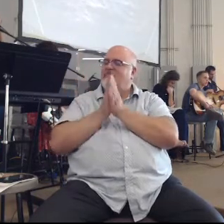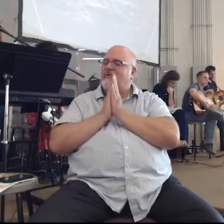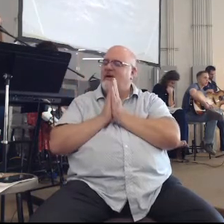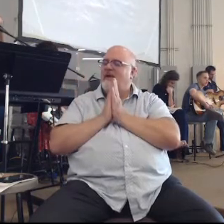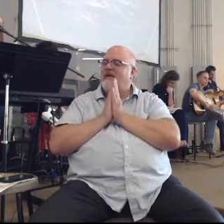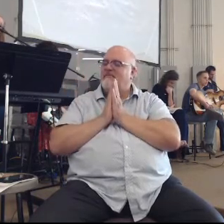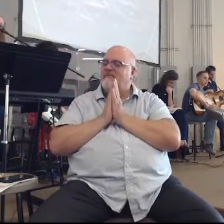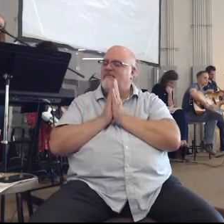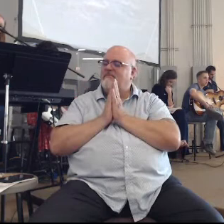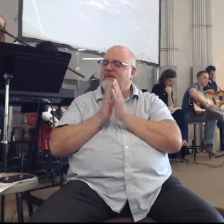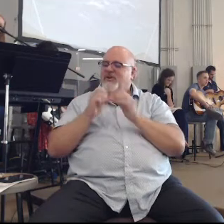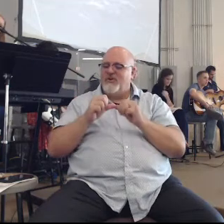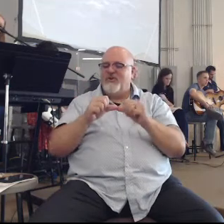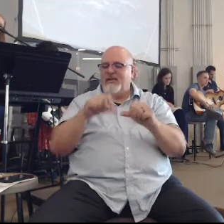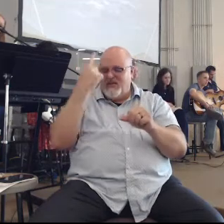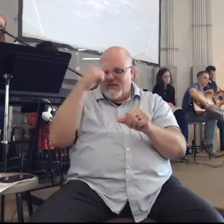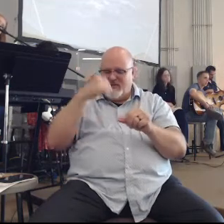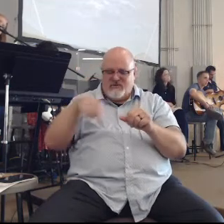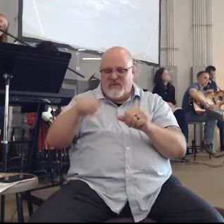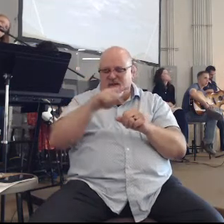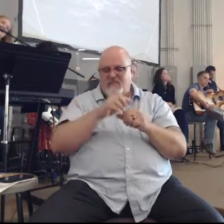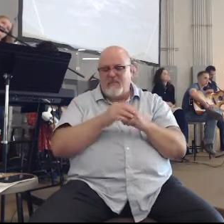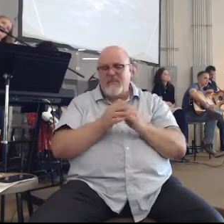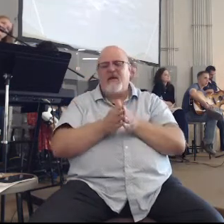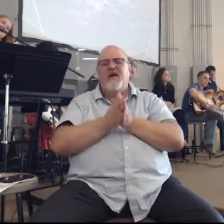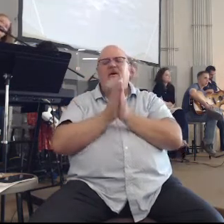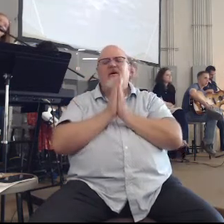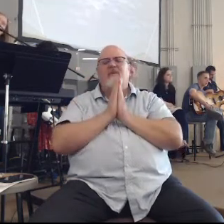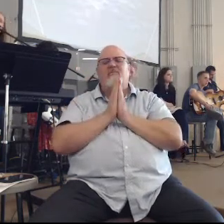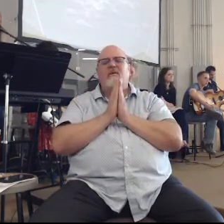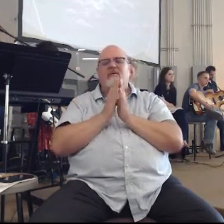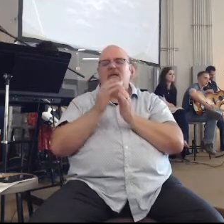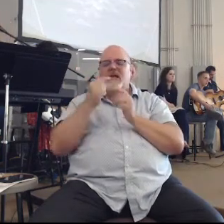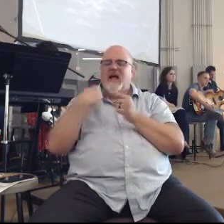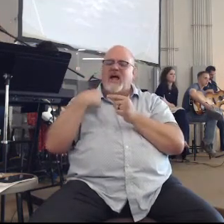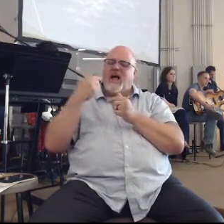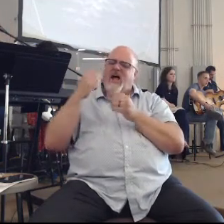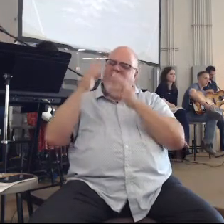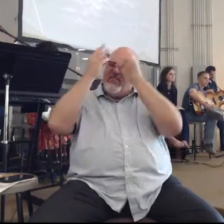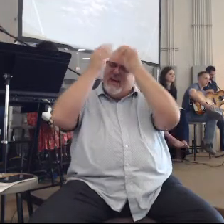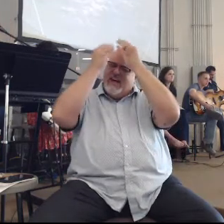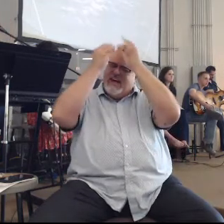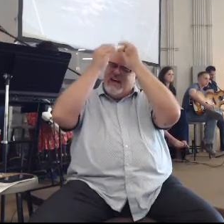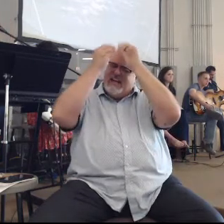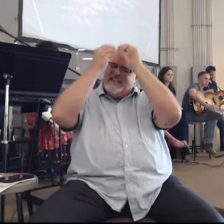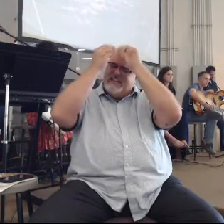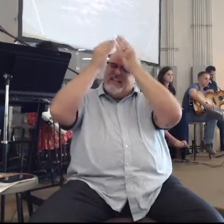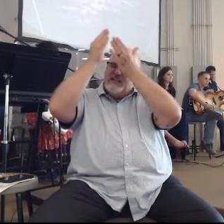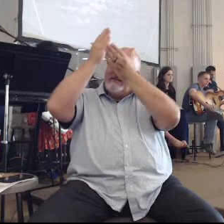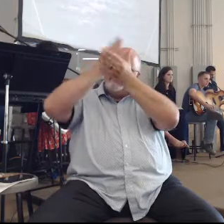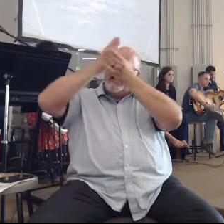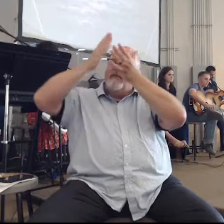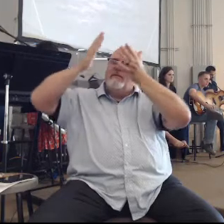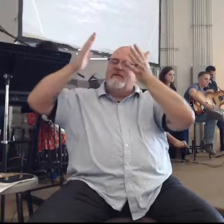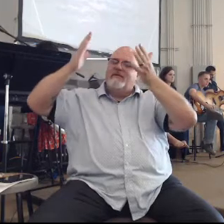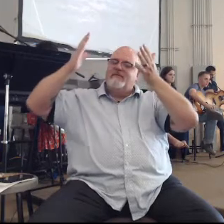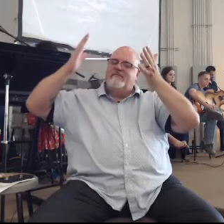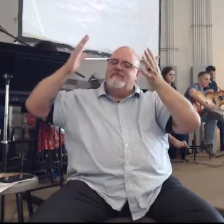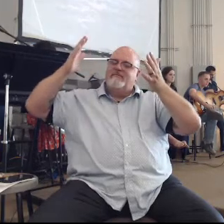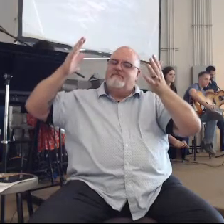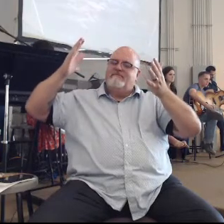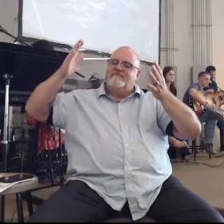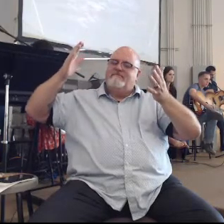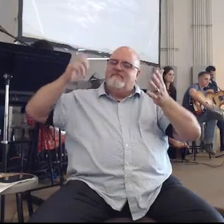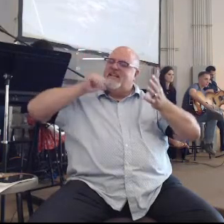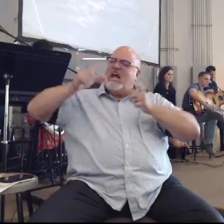continue this and I pray that you let us out of our own heads, that we may stop being riddled down